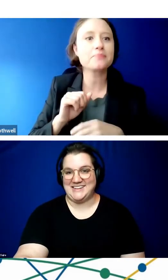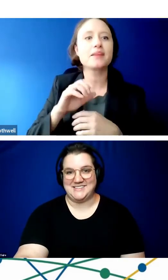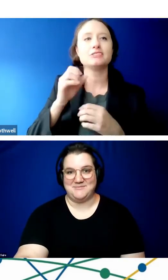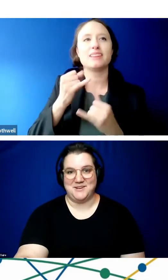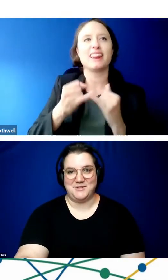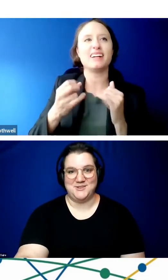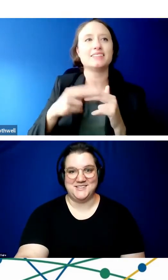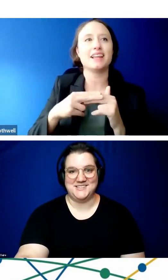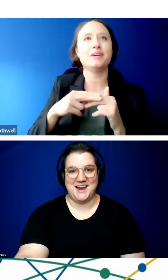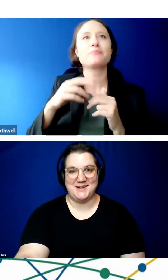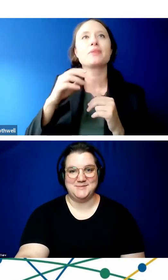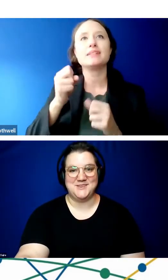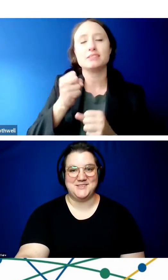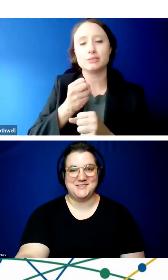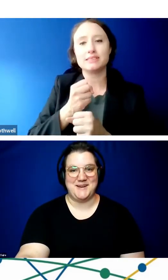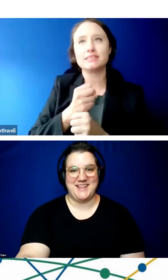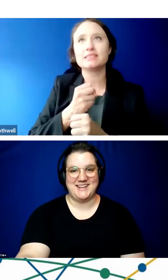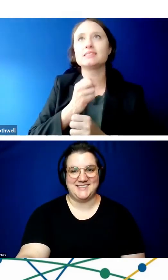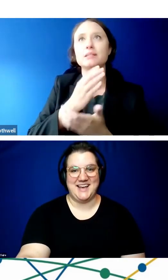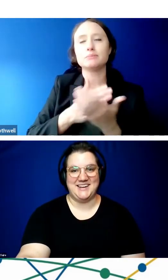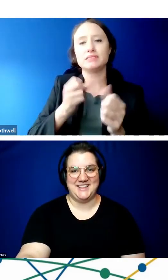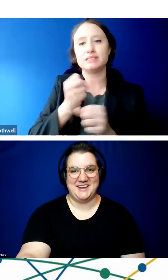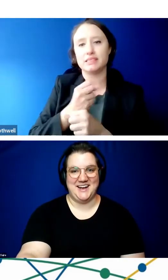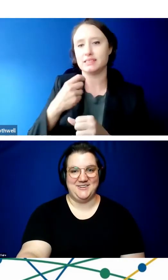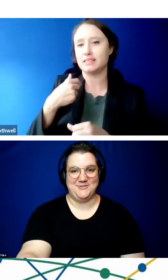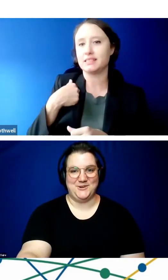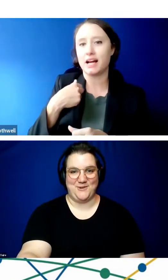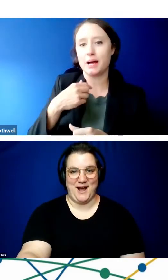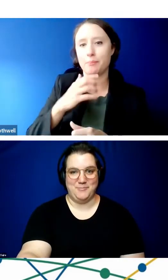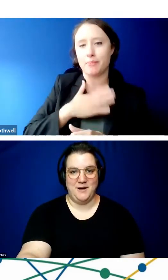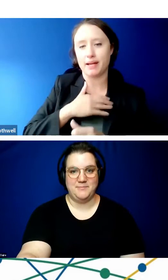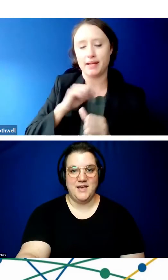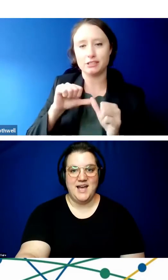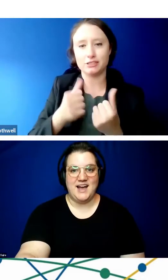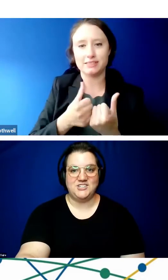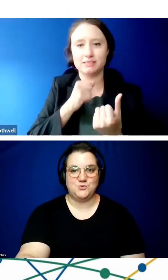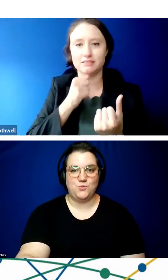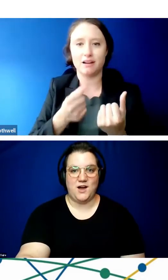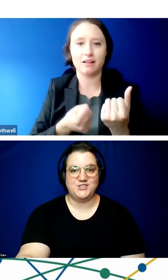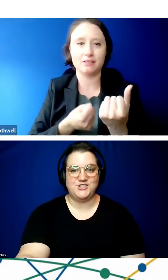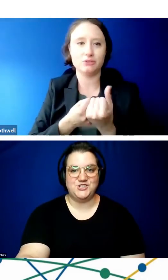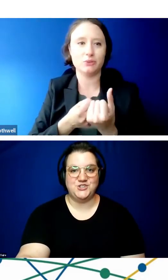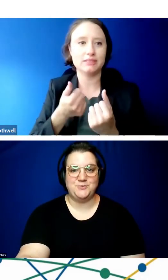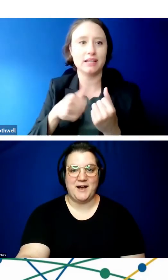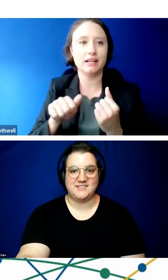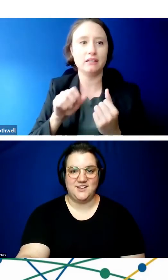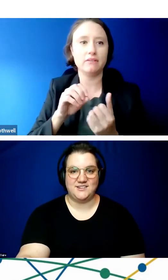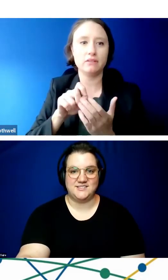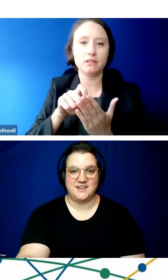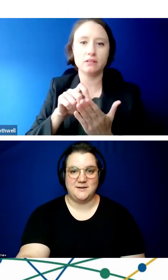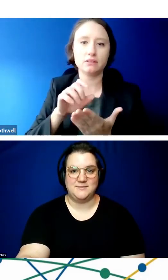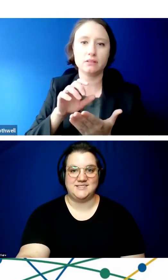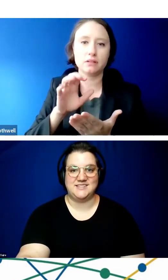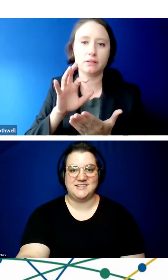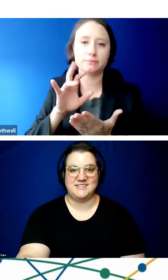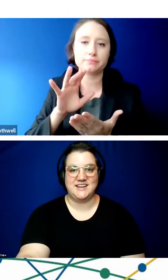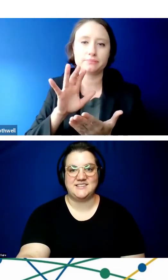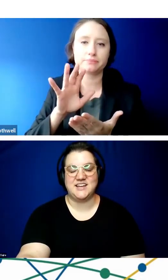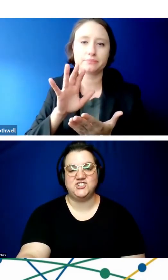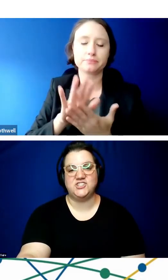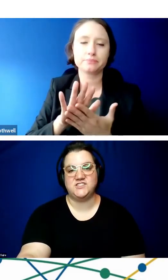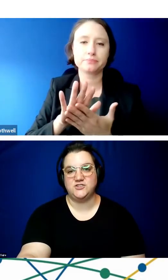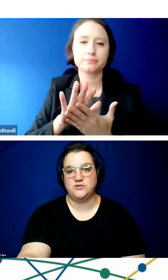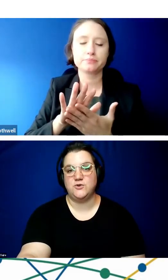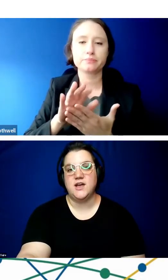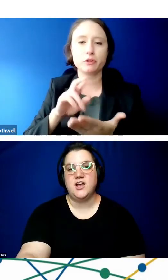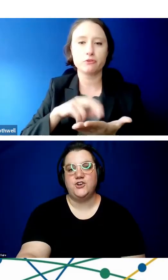And yes, I'm coming close to time. So this is my last slide and then I will wrap up. I just want to pass along some statistics